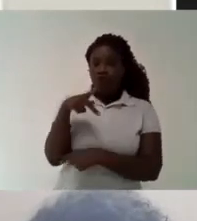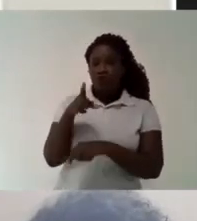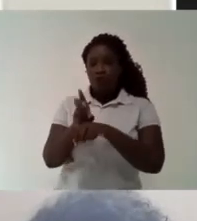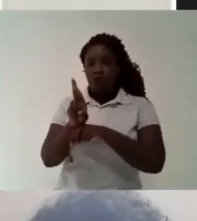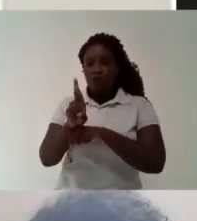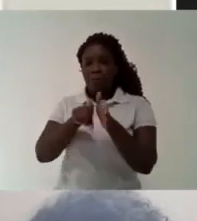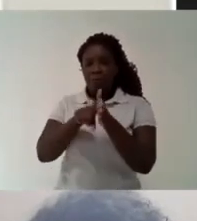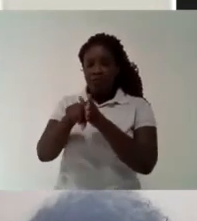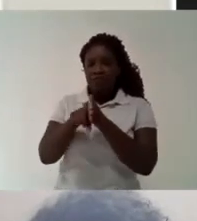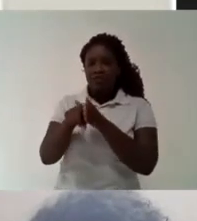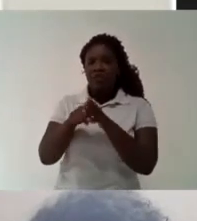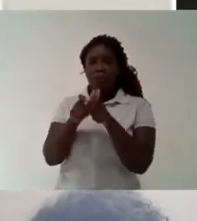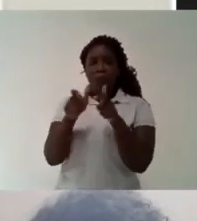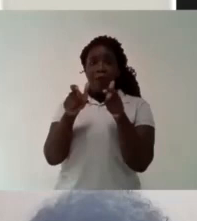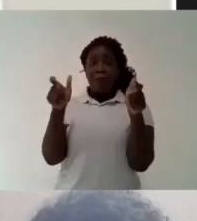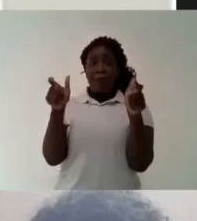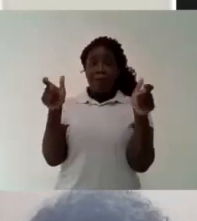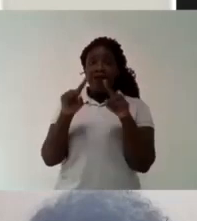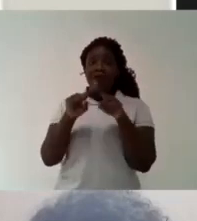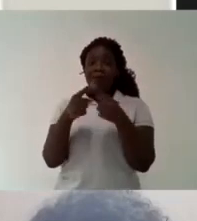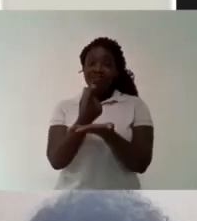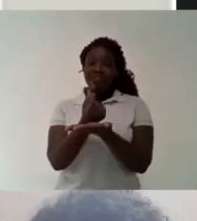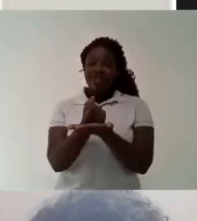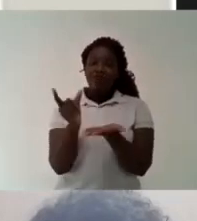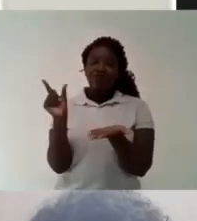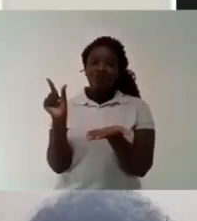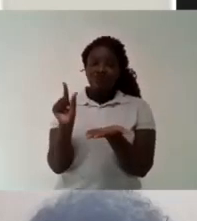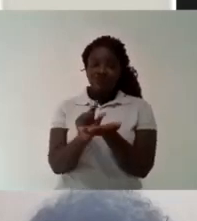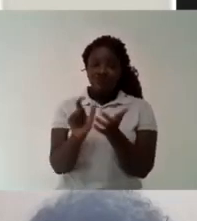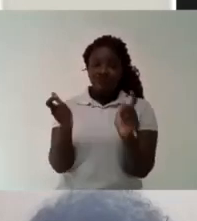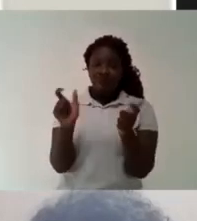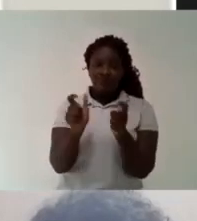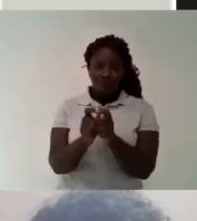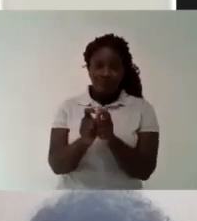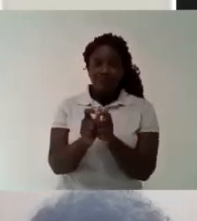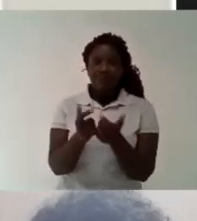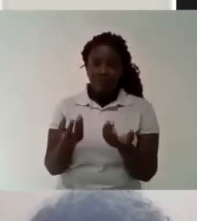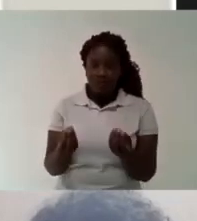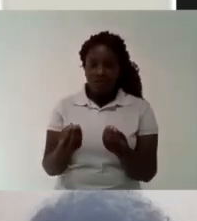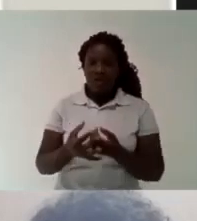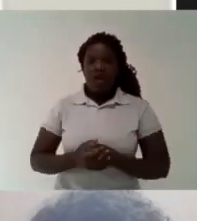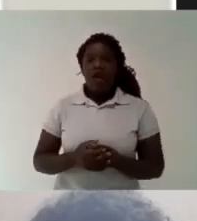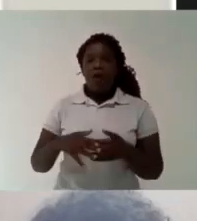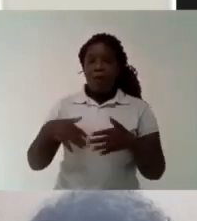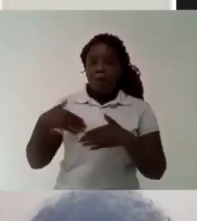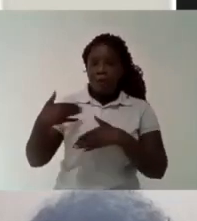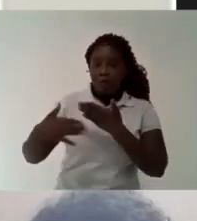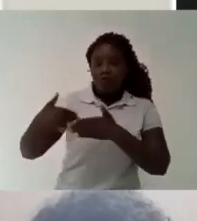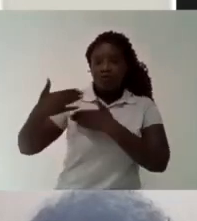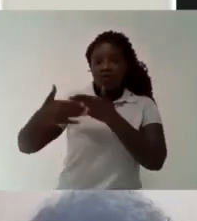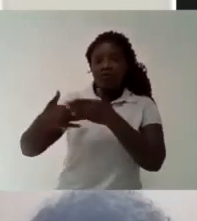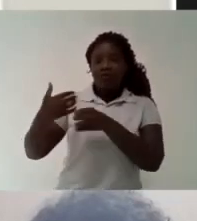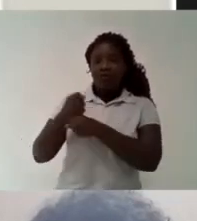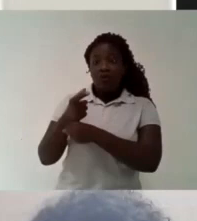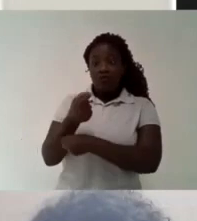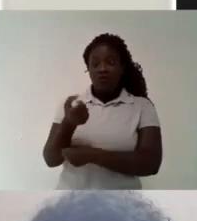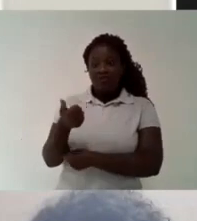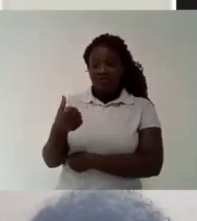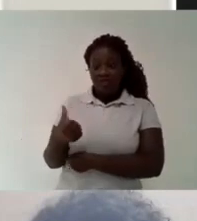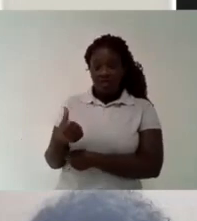National Students' Union